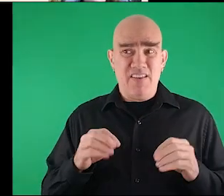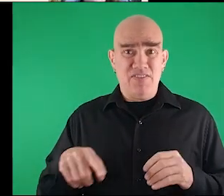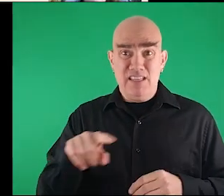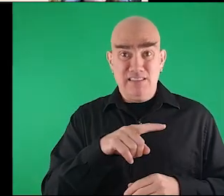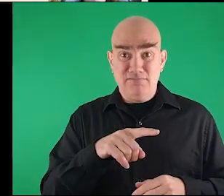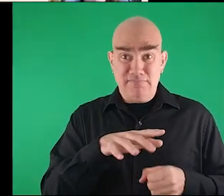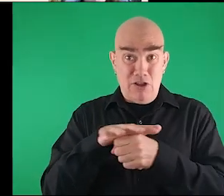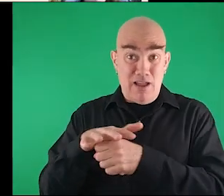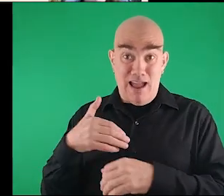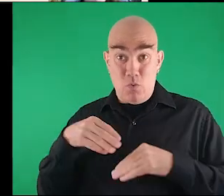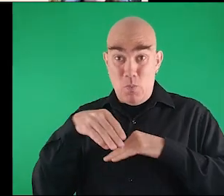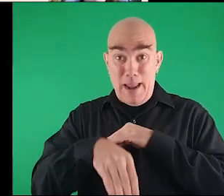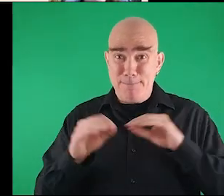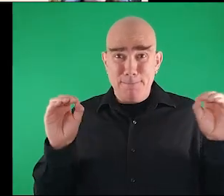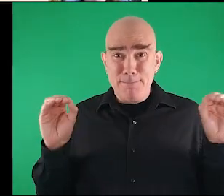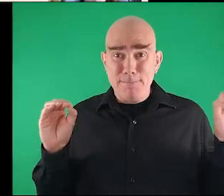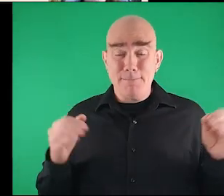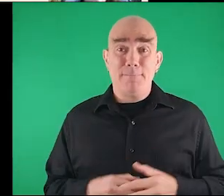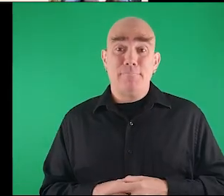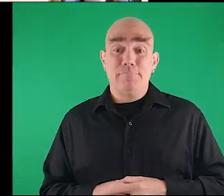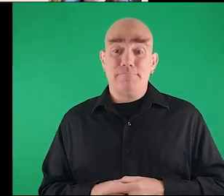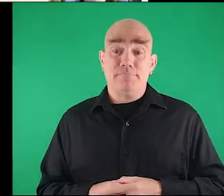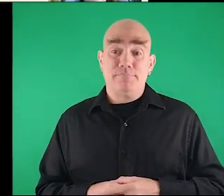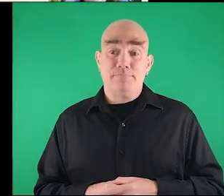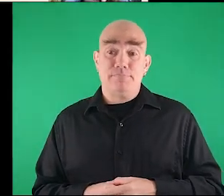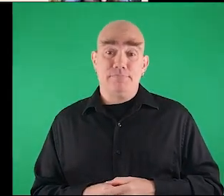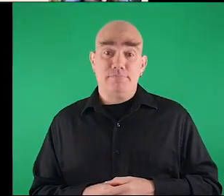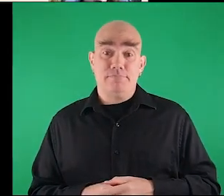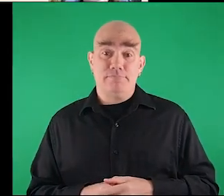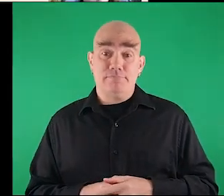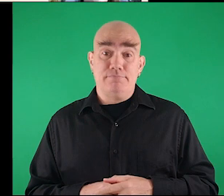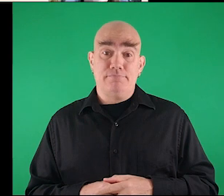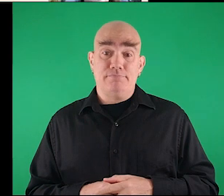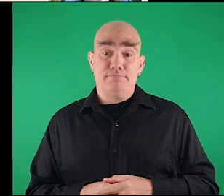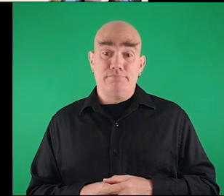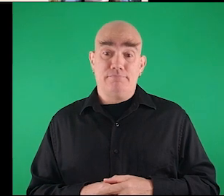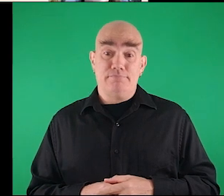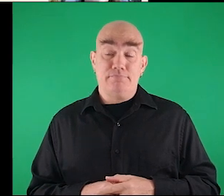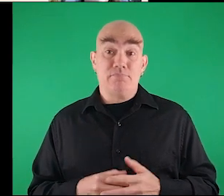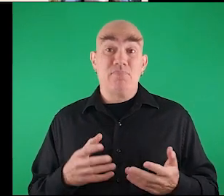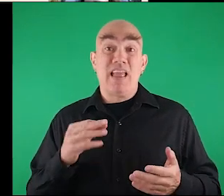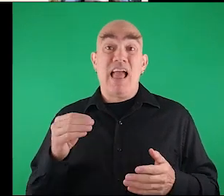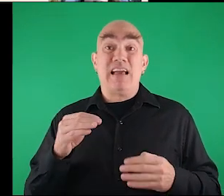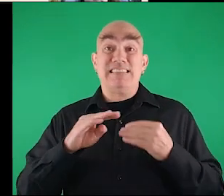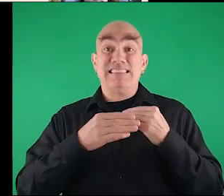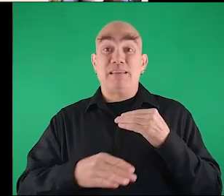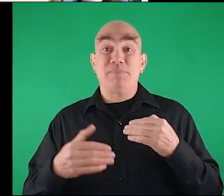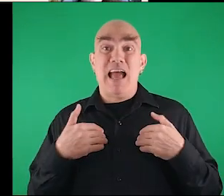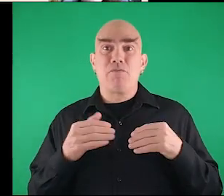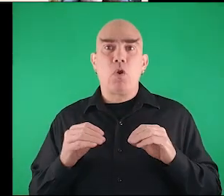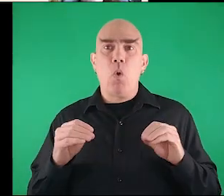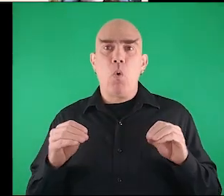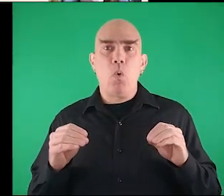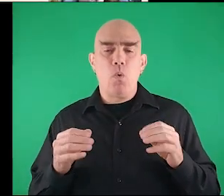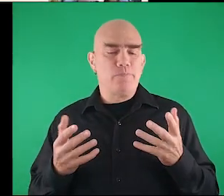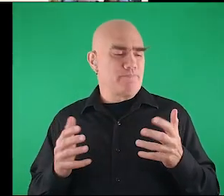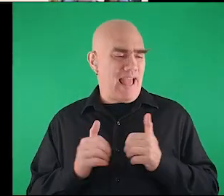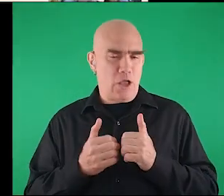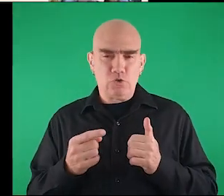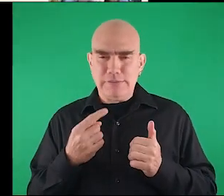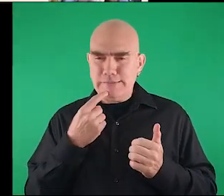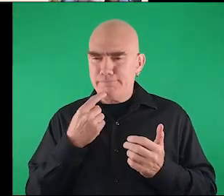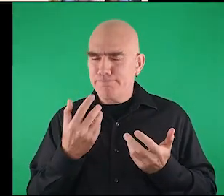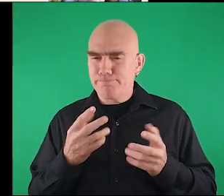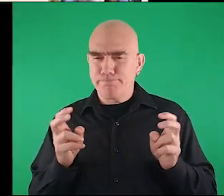but no no those part have a ramp for example yes steps have not